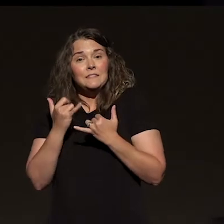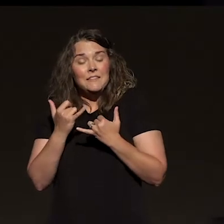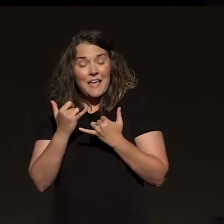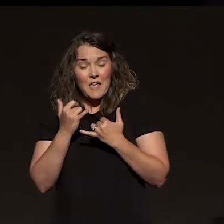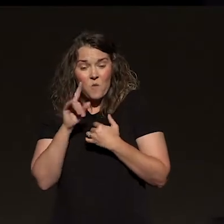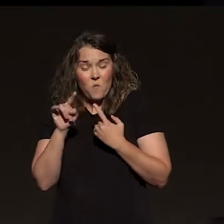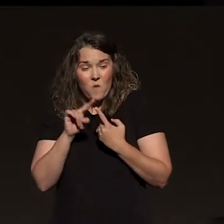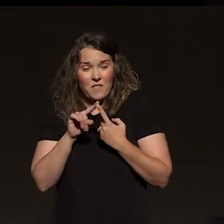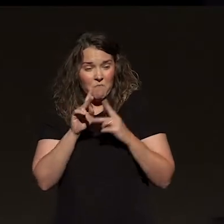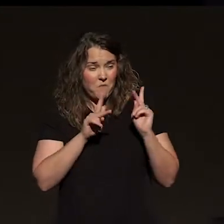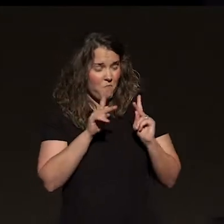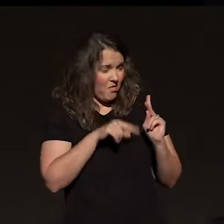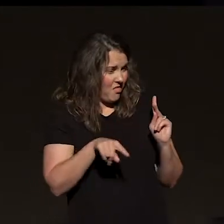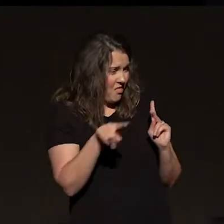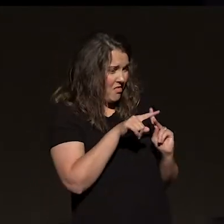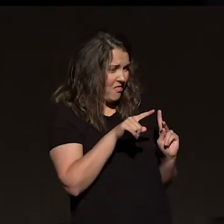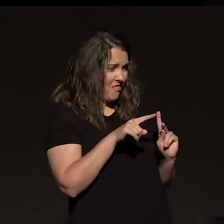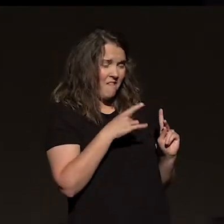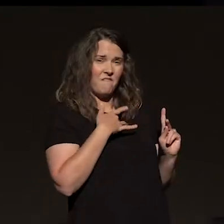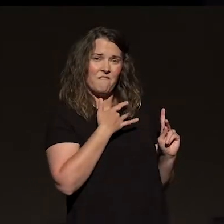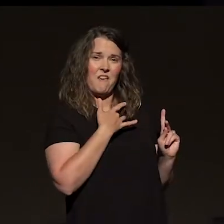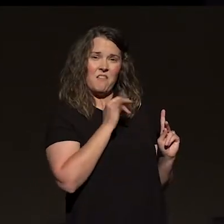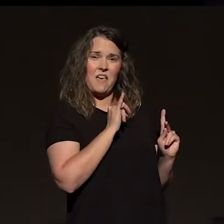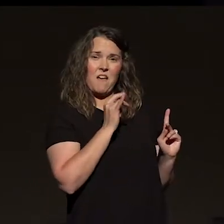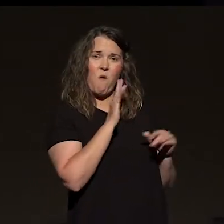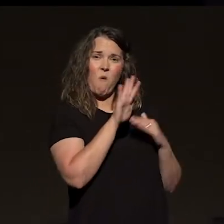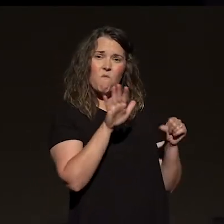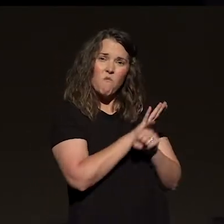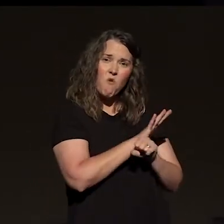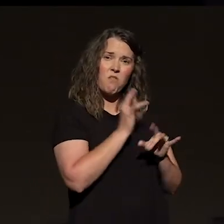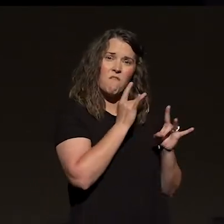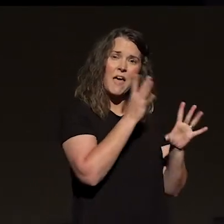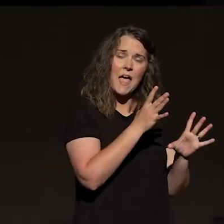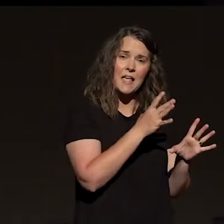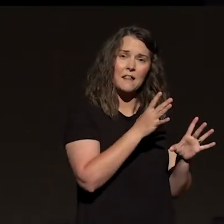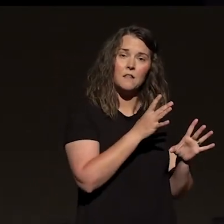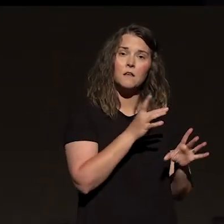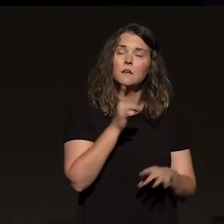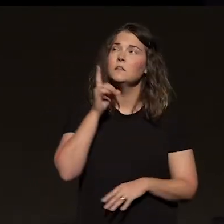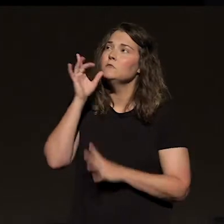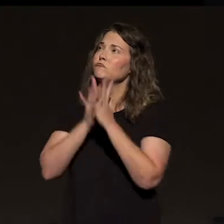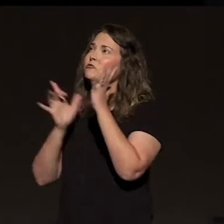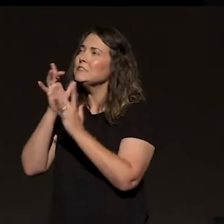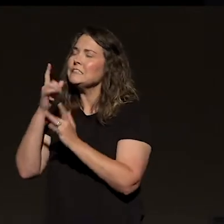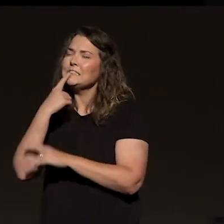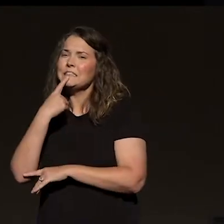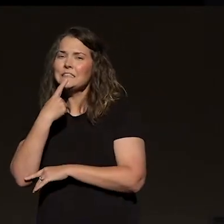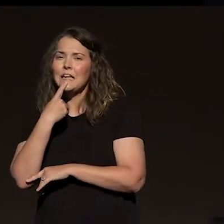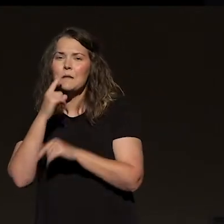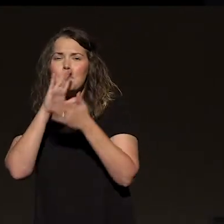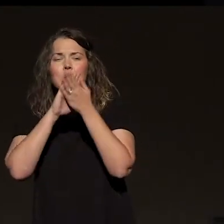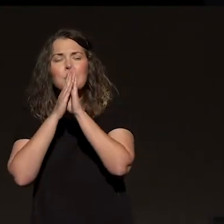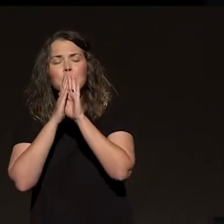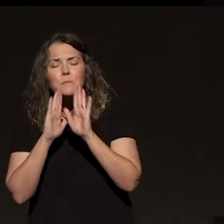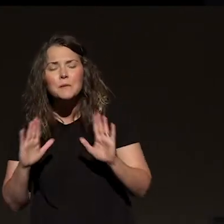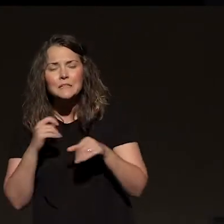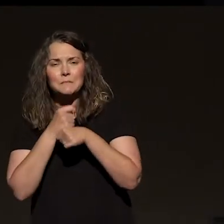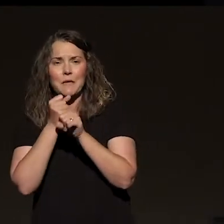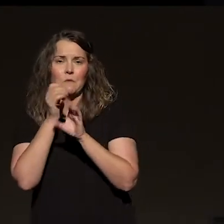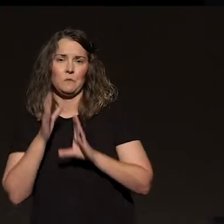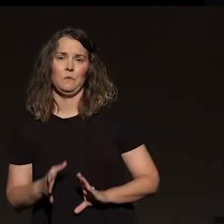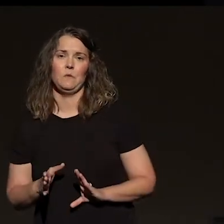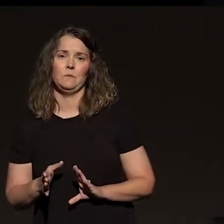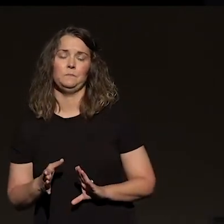filled with hatred toward people who didn't agree with him, Jesus said, you're blessed if you're a peacemaker. And where most everybody in